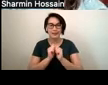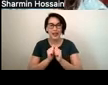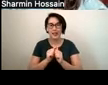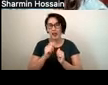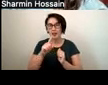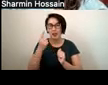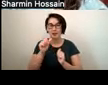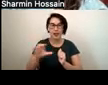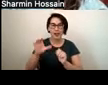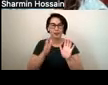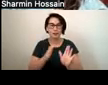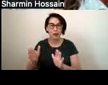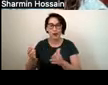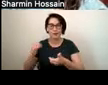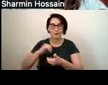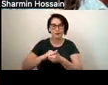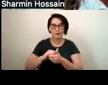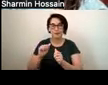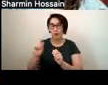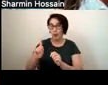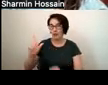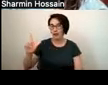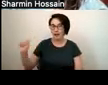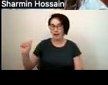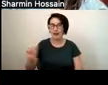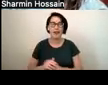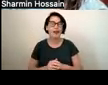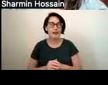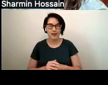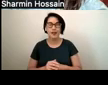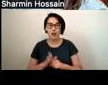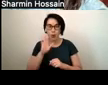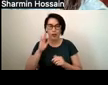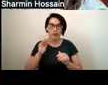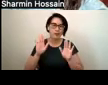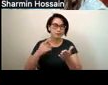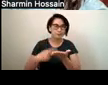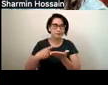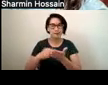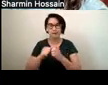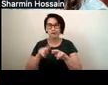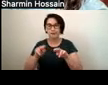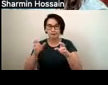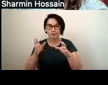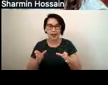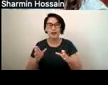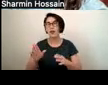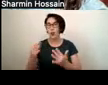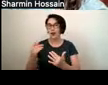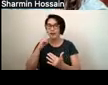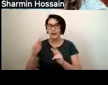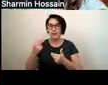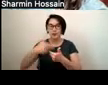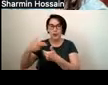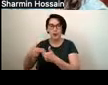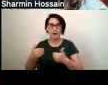Liquor Store Dreams with our awesome panelists. We're going to give it a minute or two for people to get in. And we have